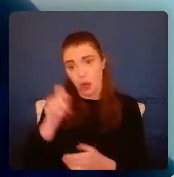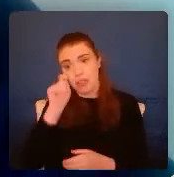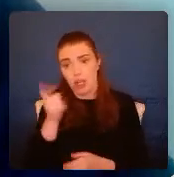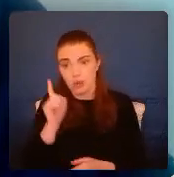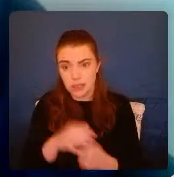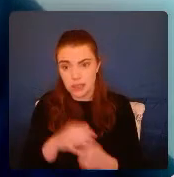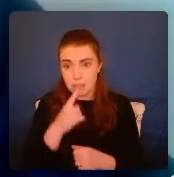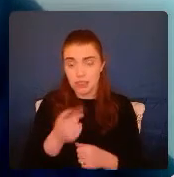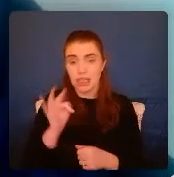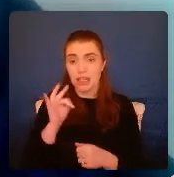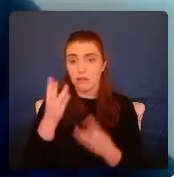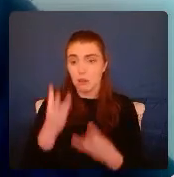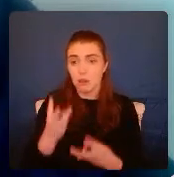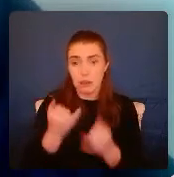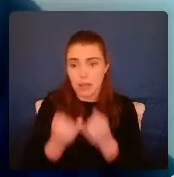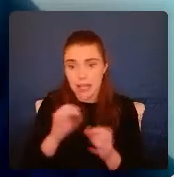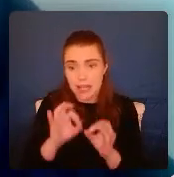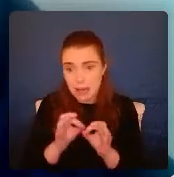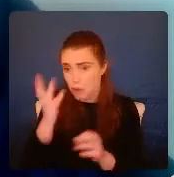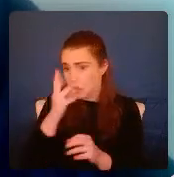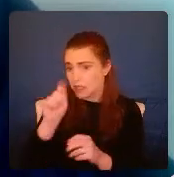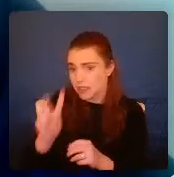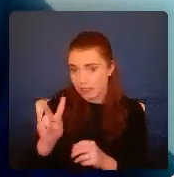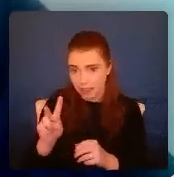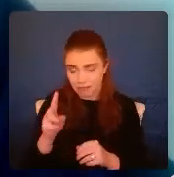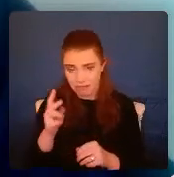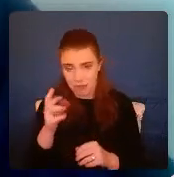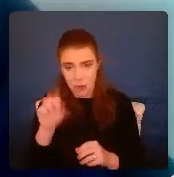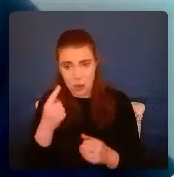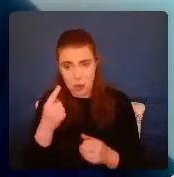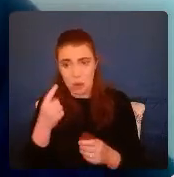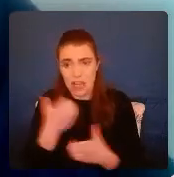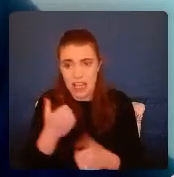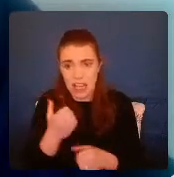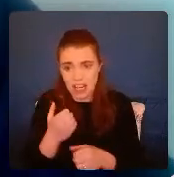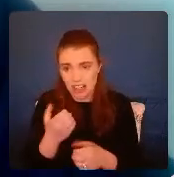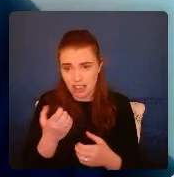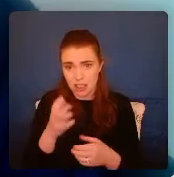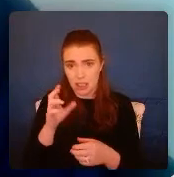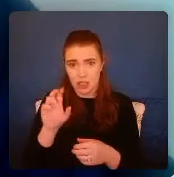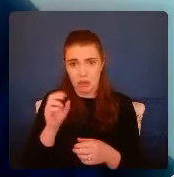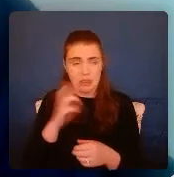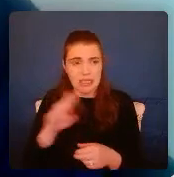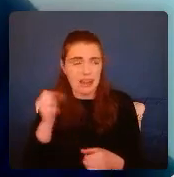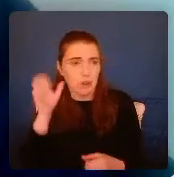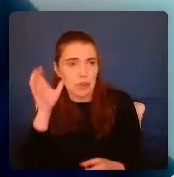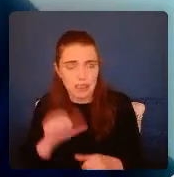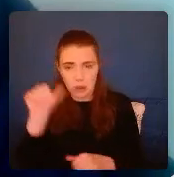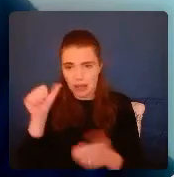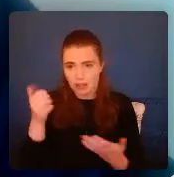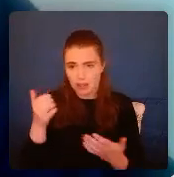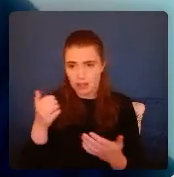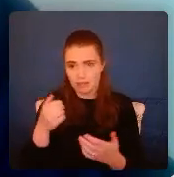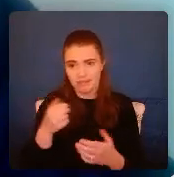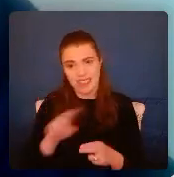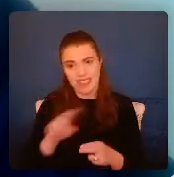to watch on TV, any game we wanted to play, everyone really cared. We were believed we were invincible and we didn't have to listen to adults. Didn't work out so well in